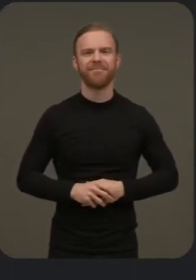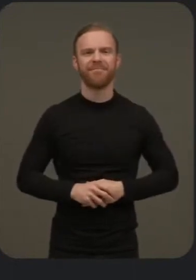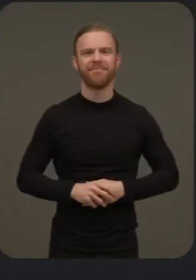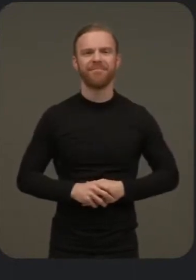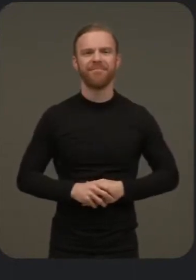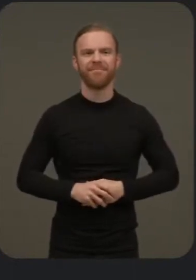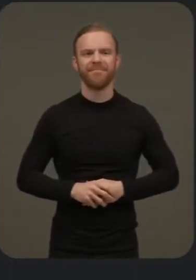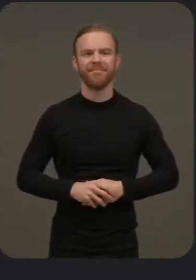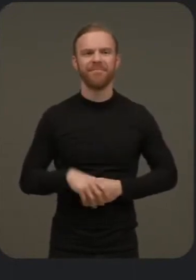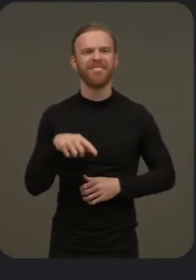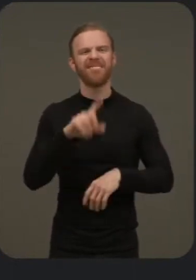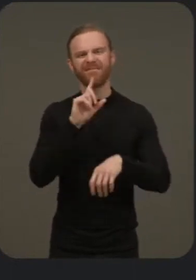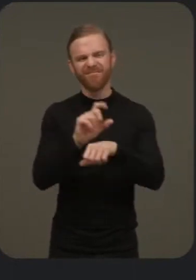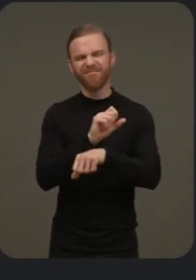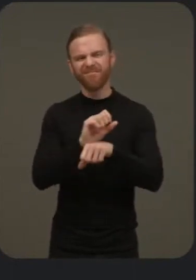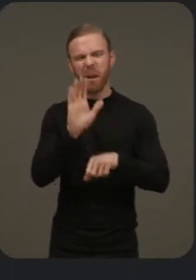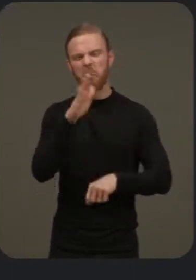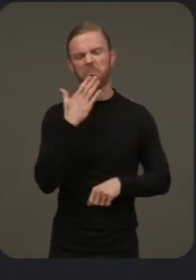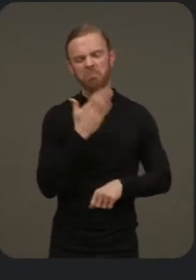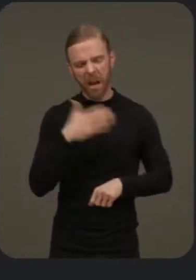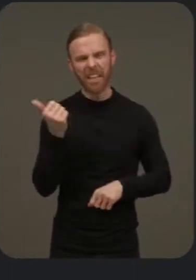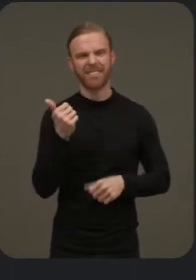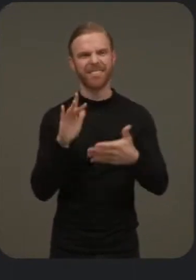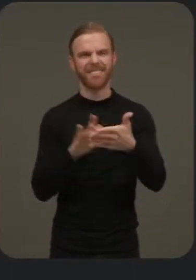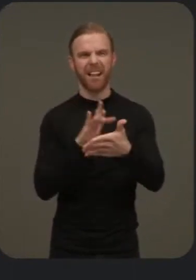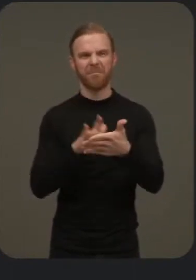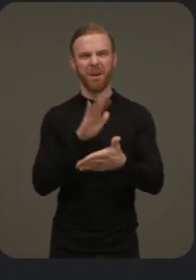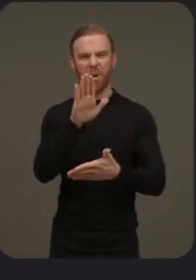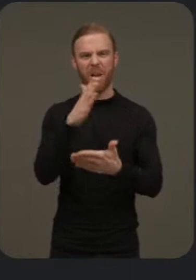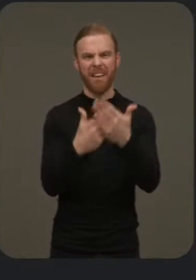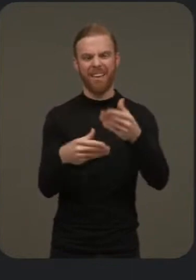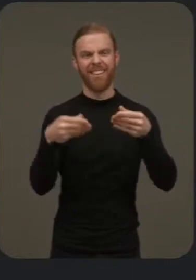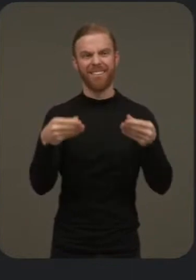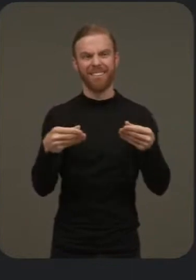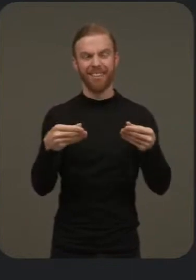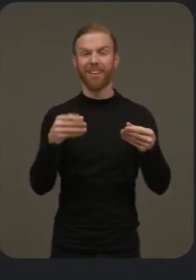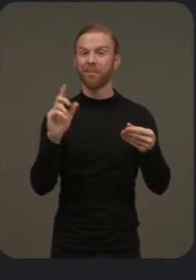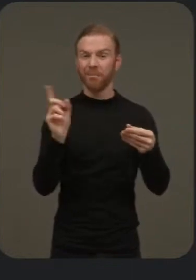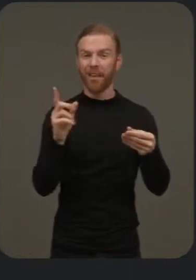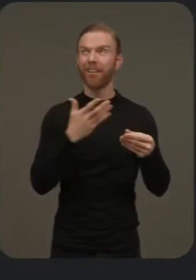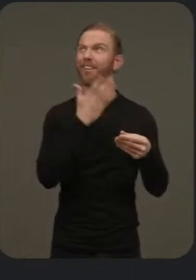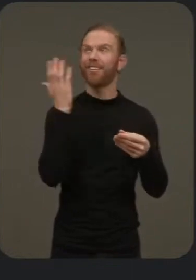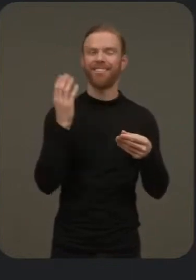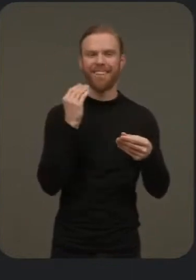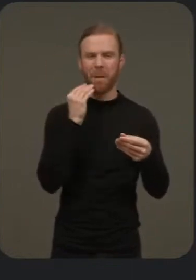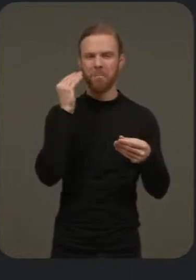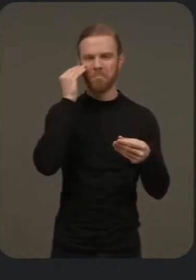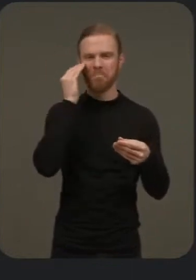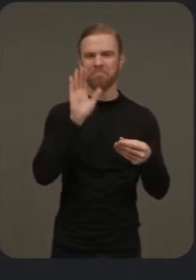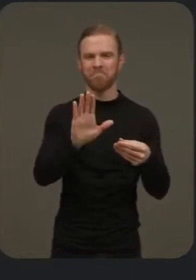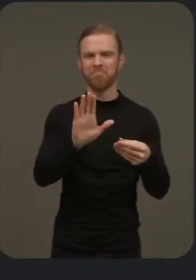It is truly the best tablet in your hand and in your home. can also team in Thank you.